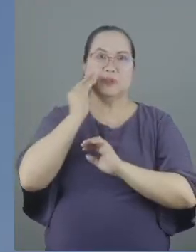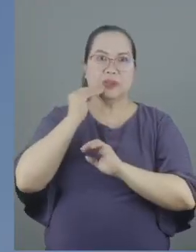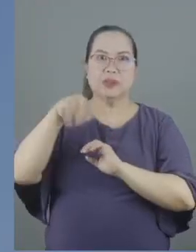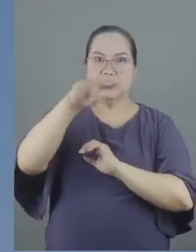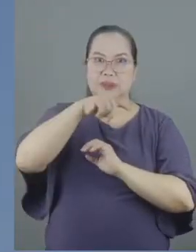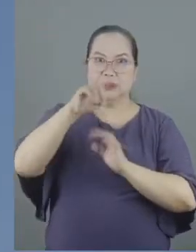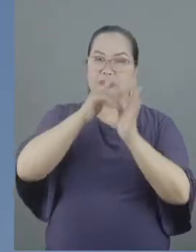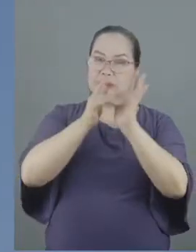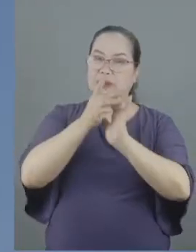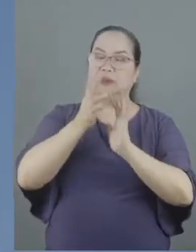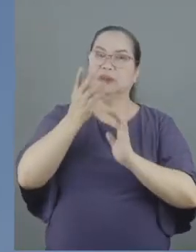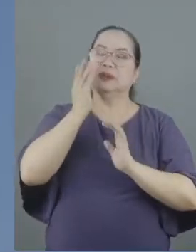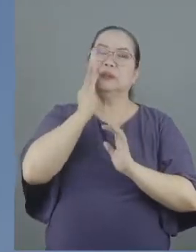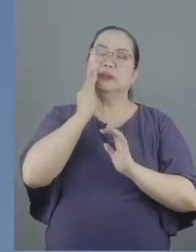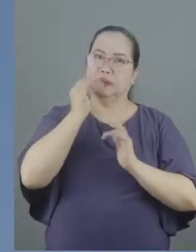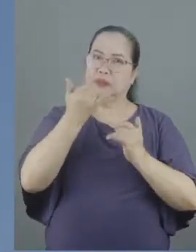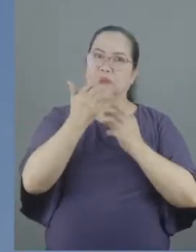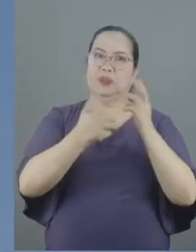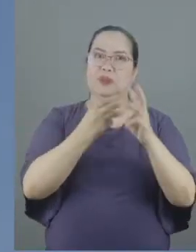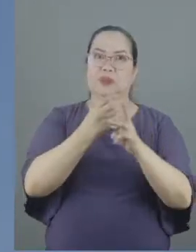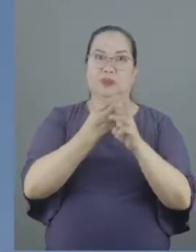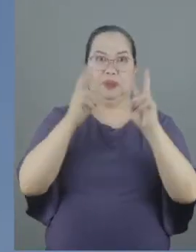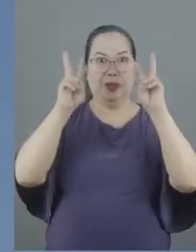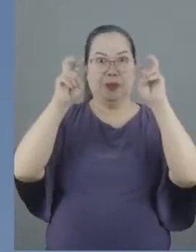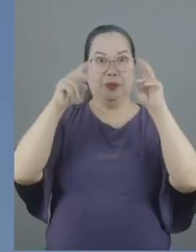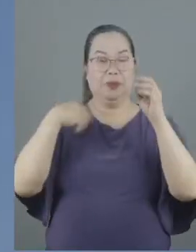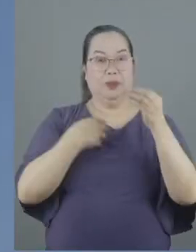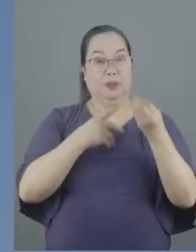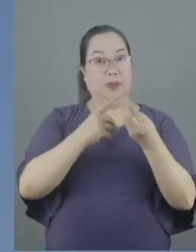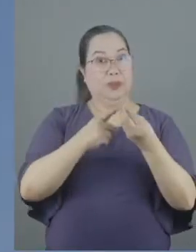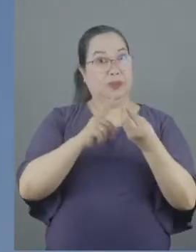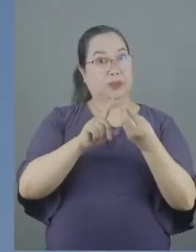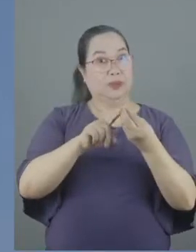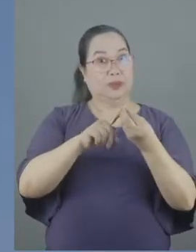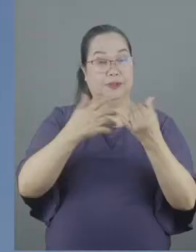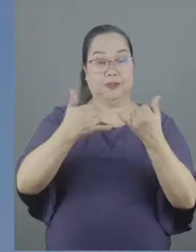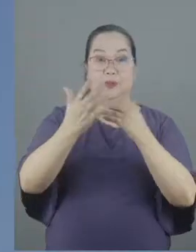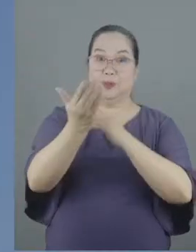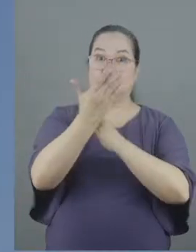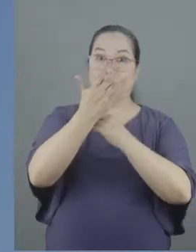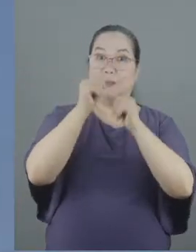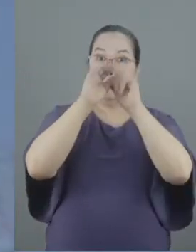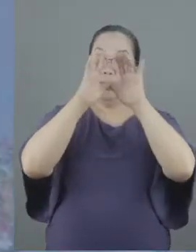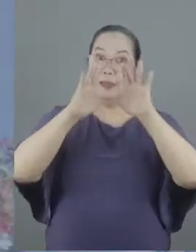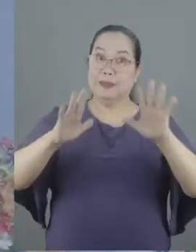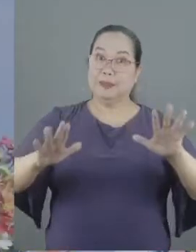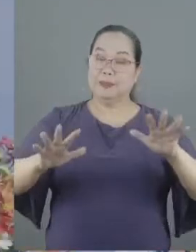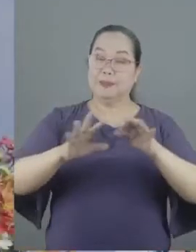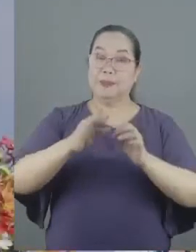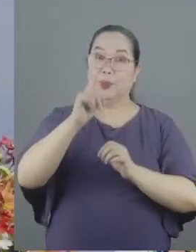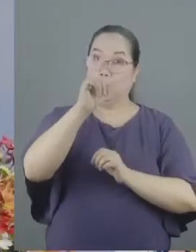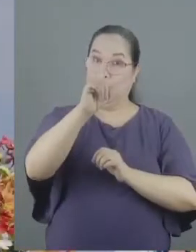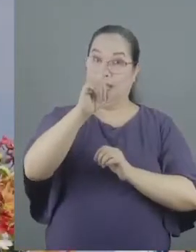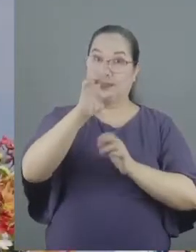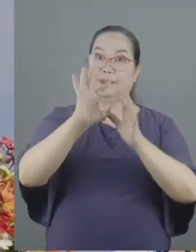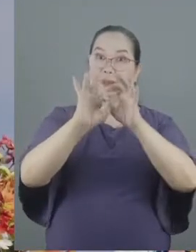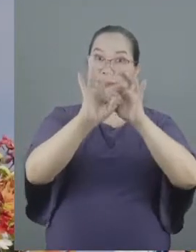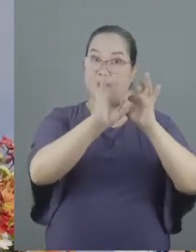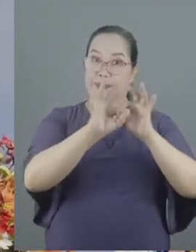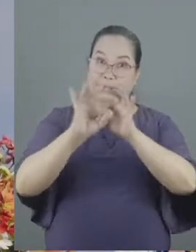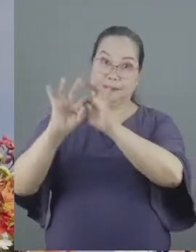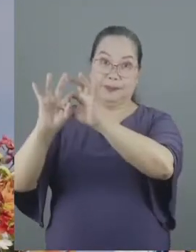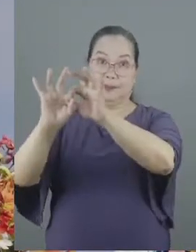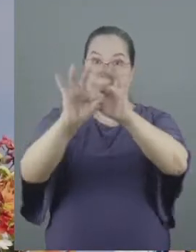And a topic that we will discuss this morning is the blessings of being one with one